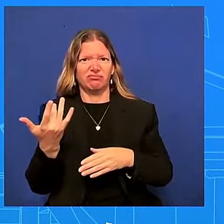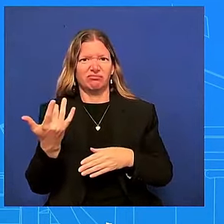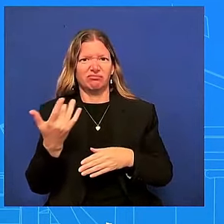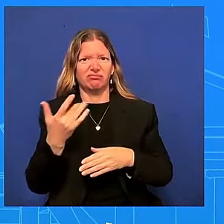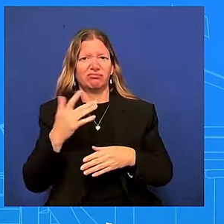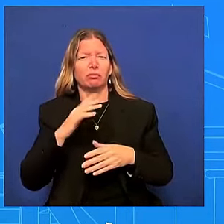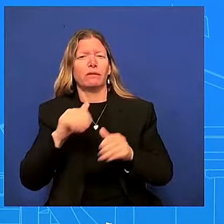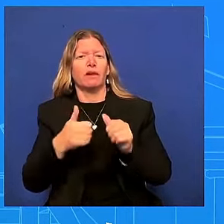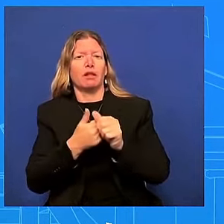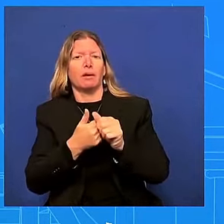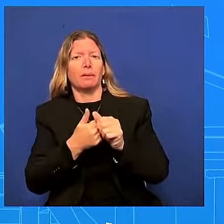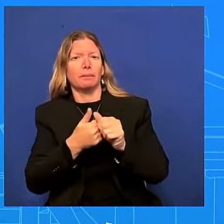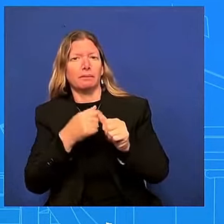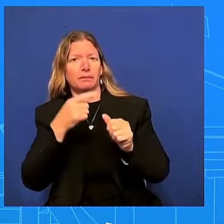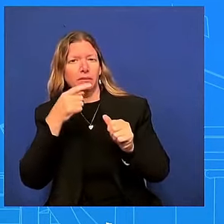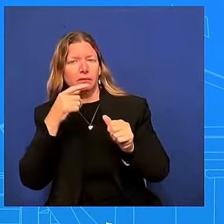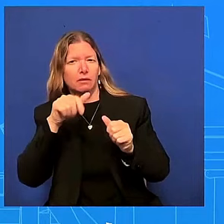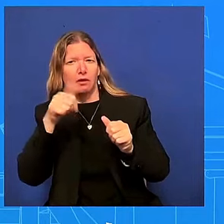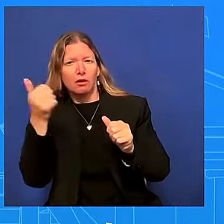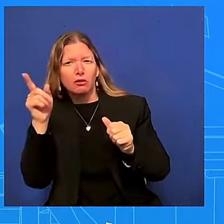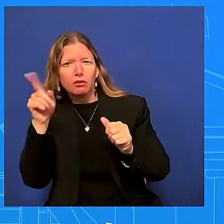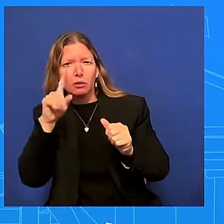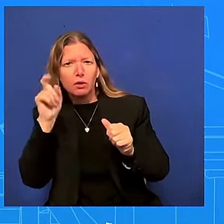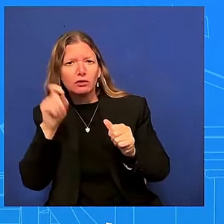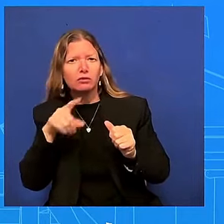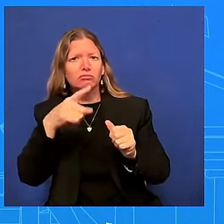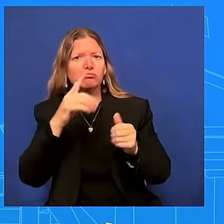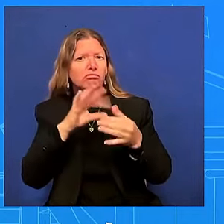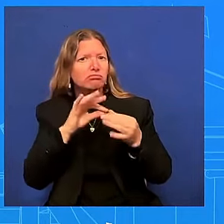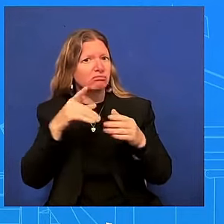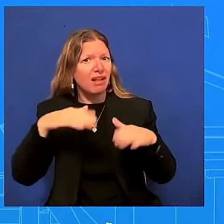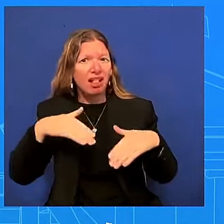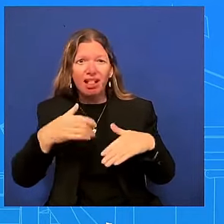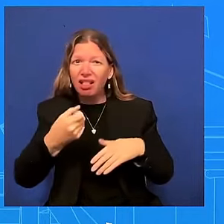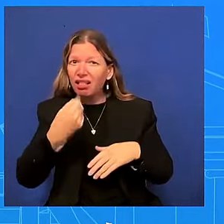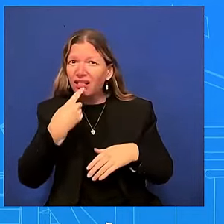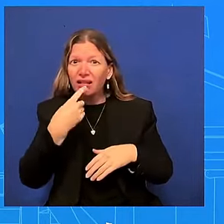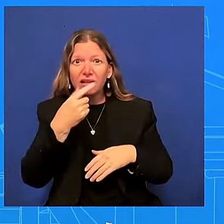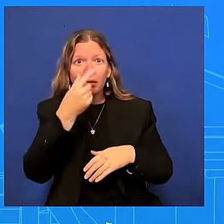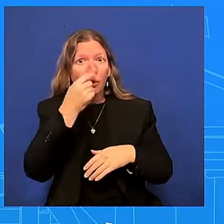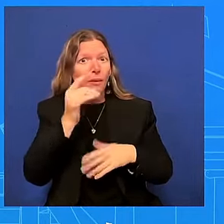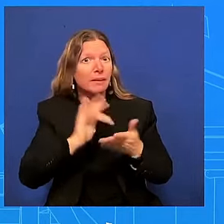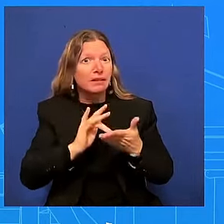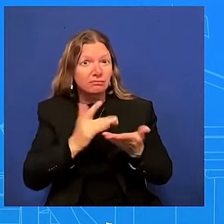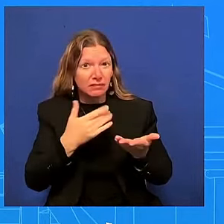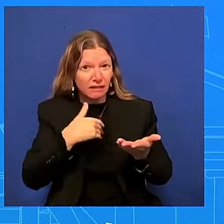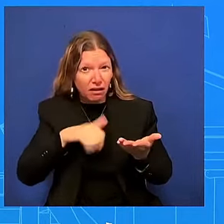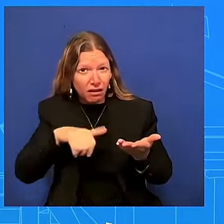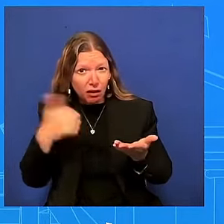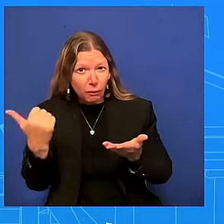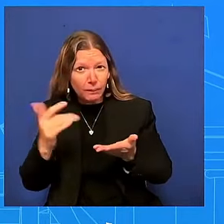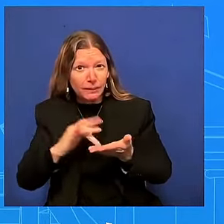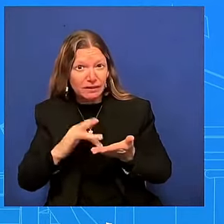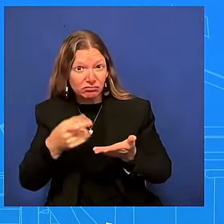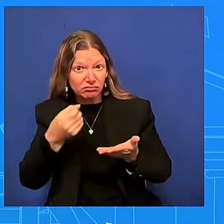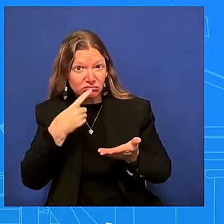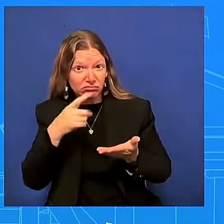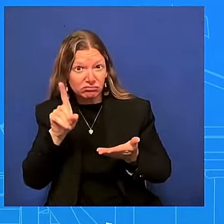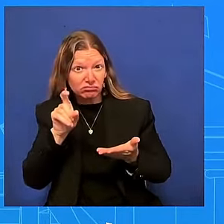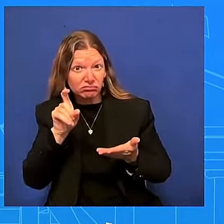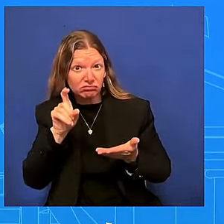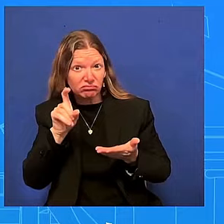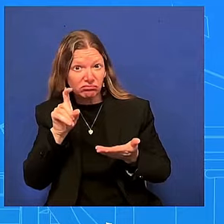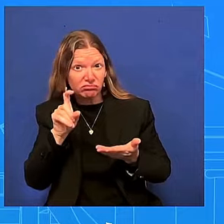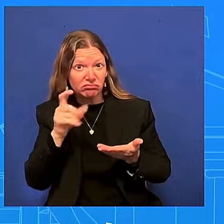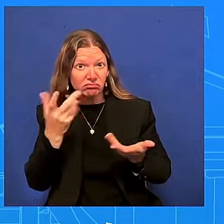cold medication was there any other medication he had taken that's that's what many of them are no i understand i was asked about the i was asked